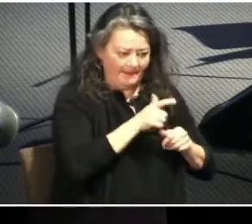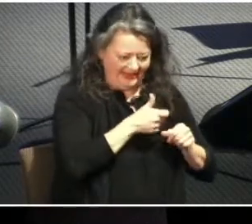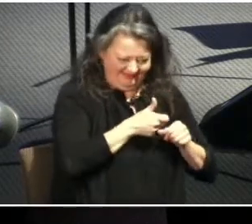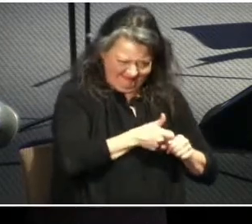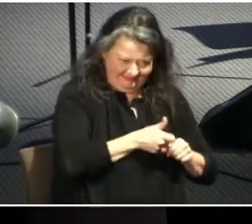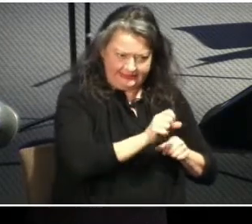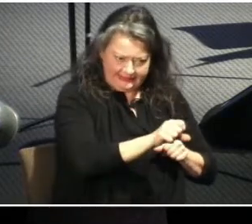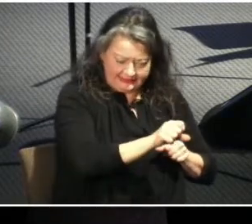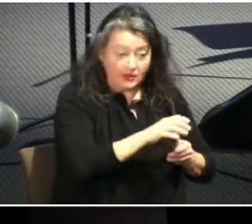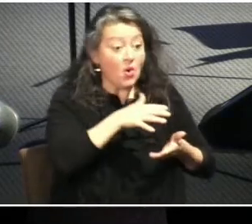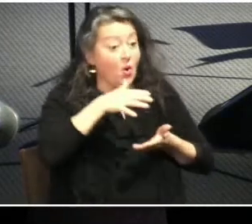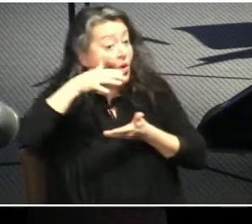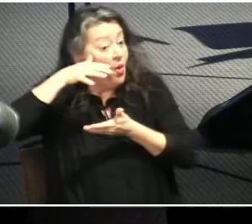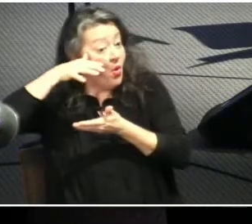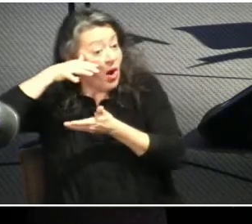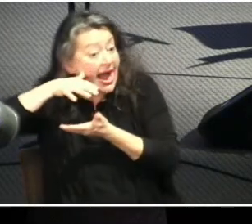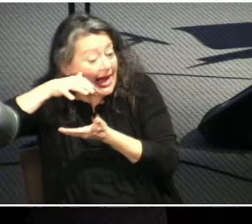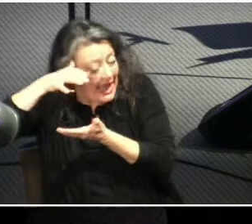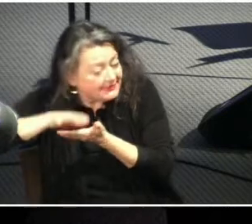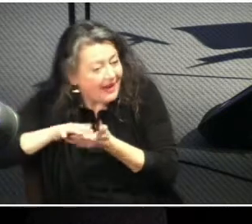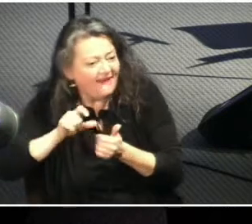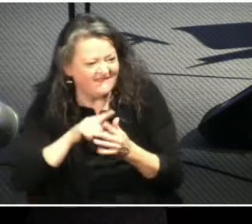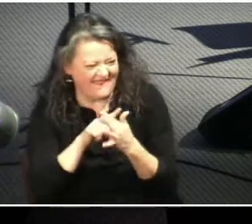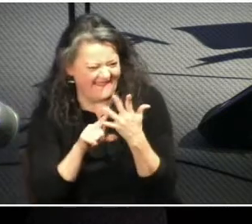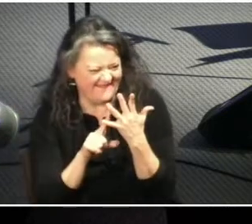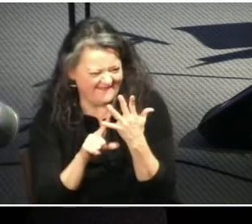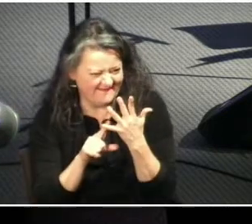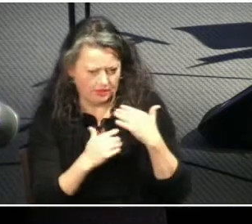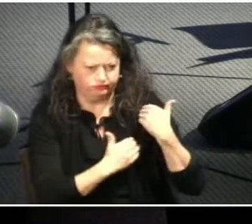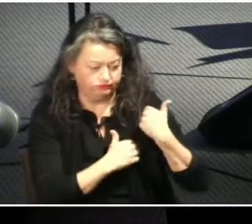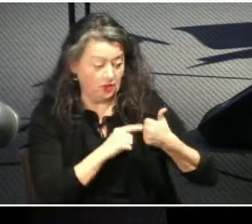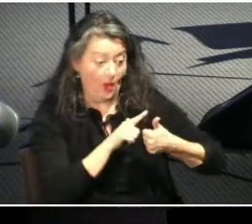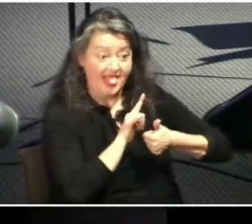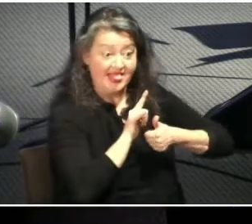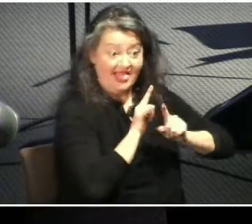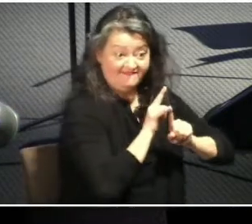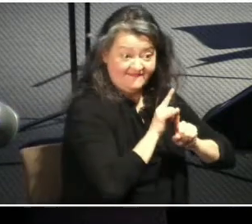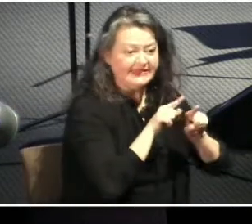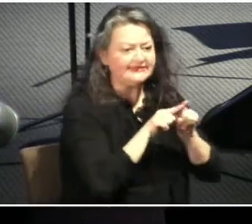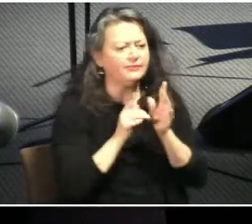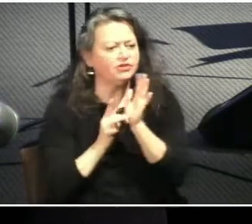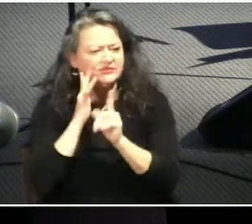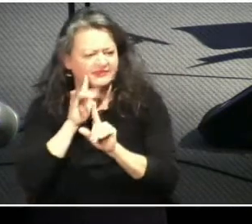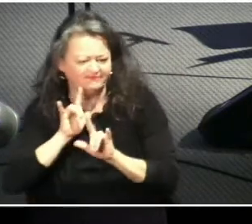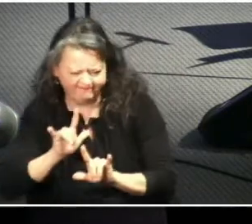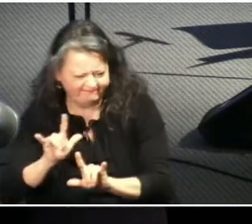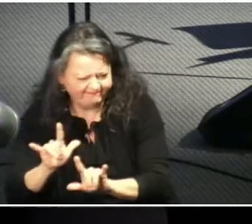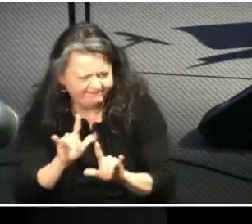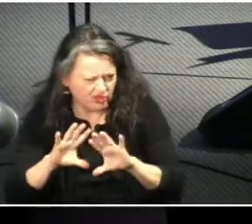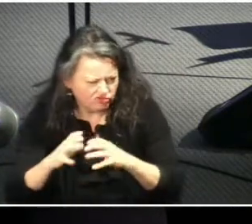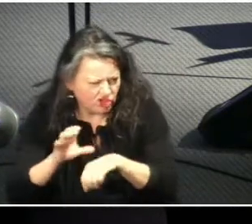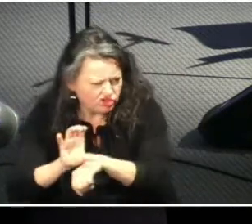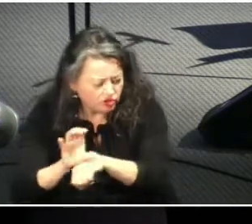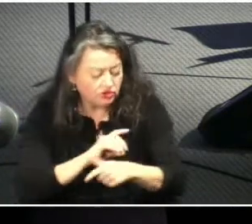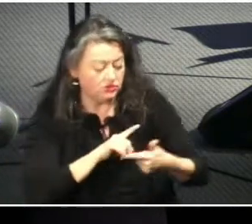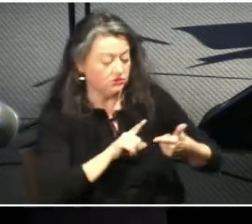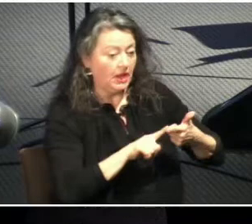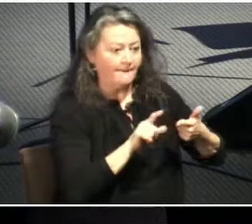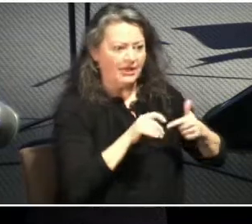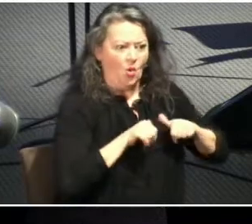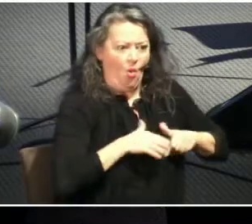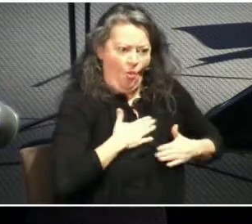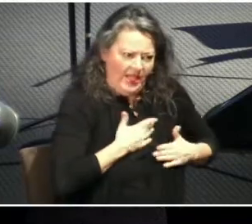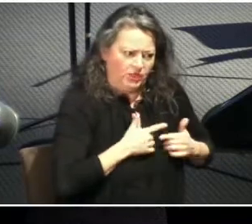responsibilities in Ephesians 5. Number one, they are to love their wives as Christ loved the church. Two, they must be willing to lay down their